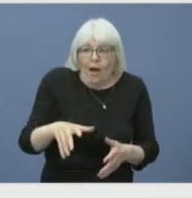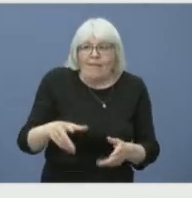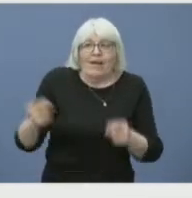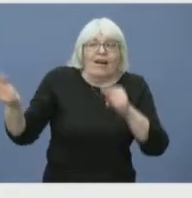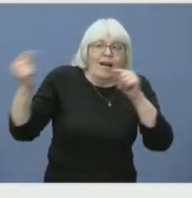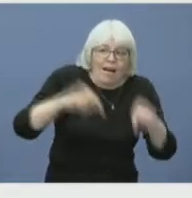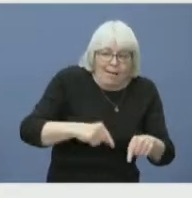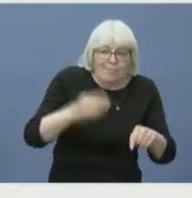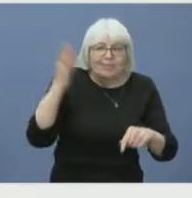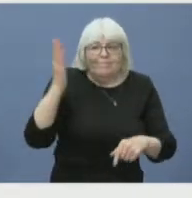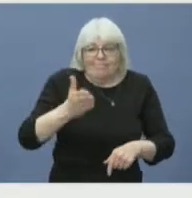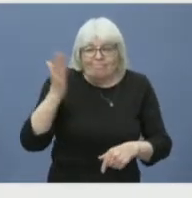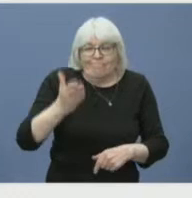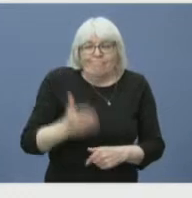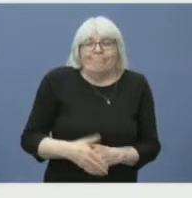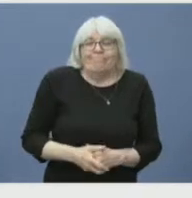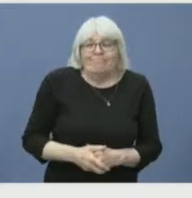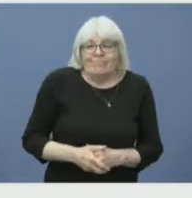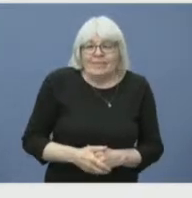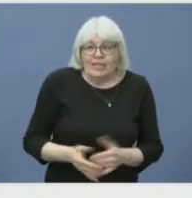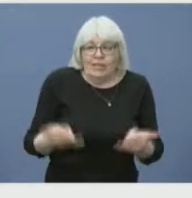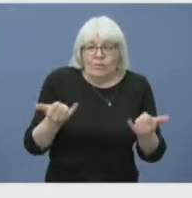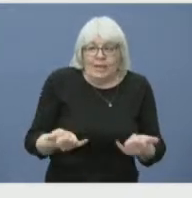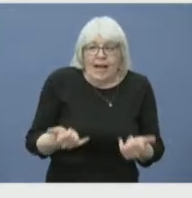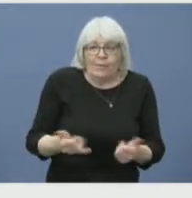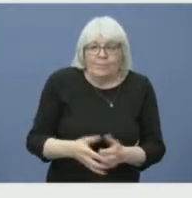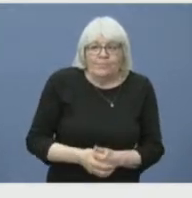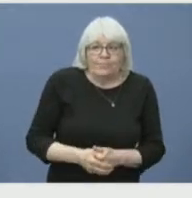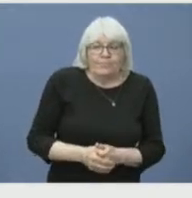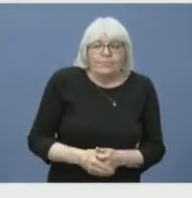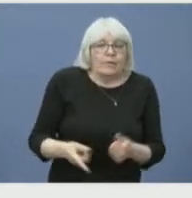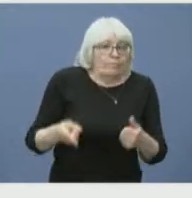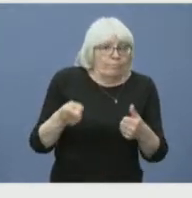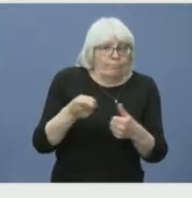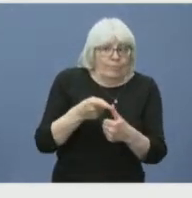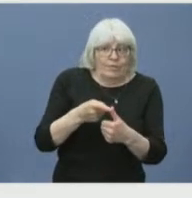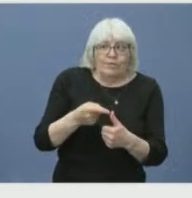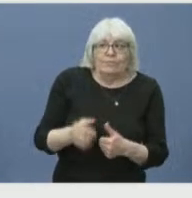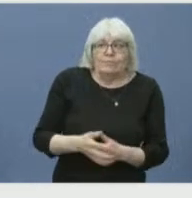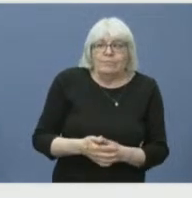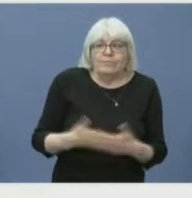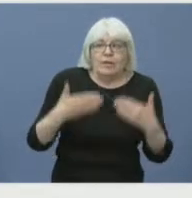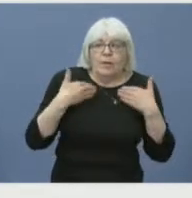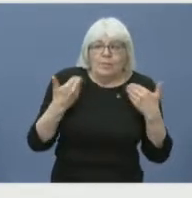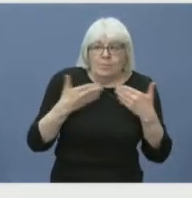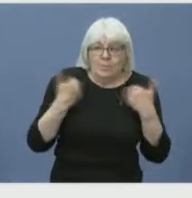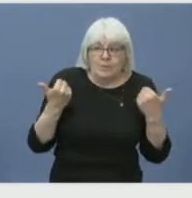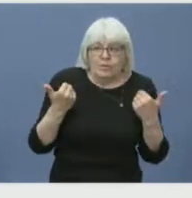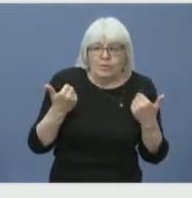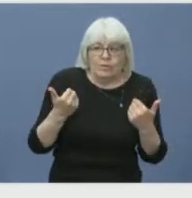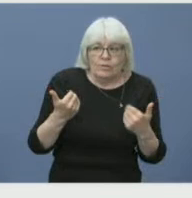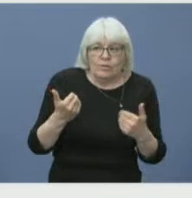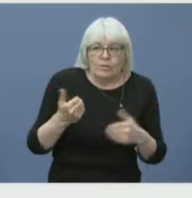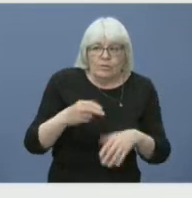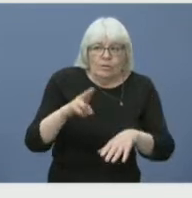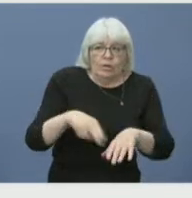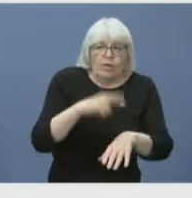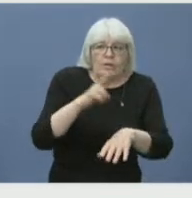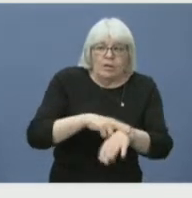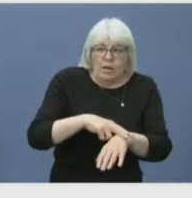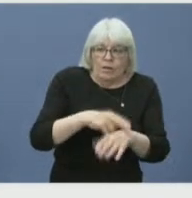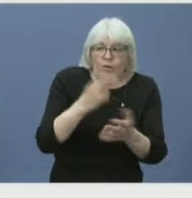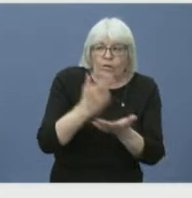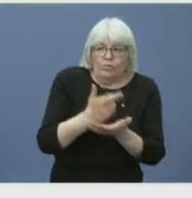So with that, let's dive right in and allow me to introduce the Minister of Natural Resources and Renewables,